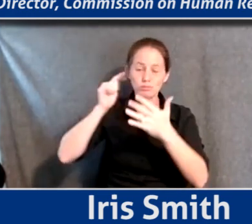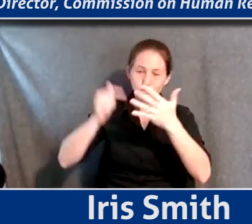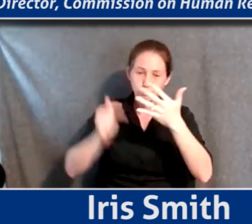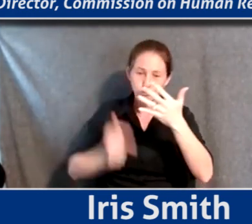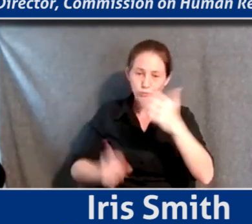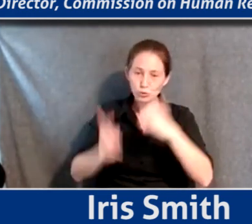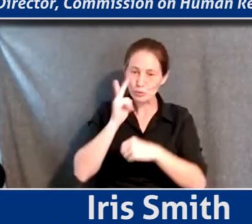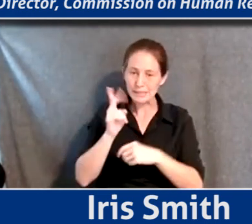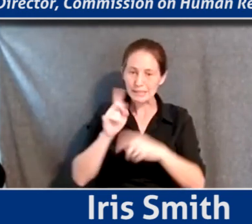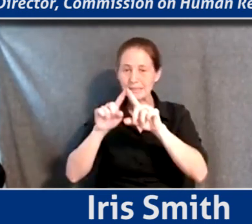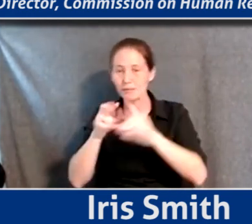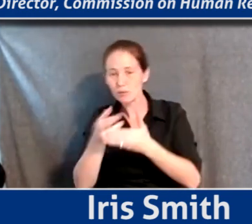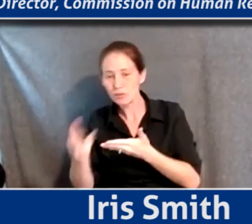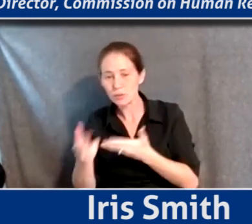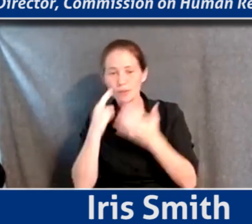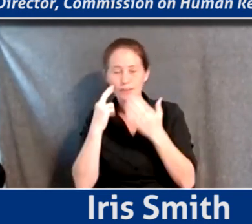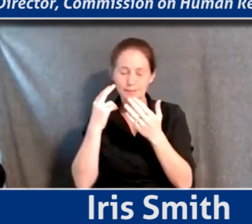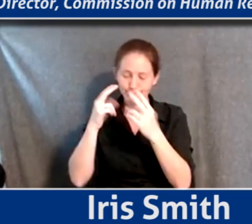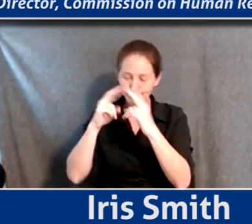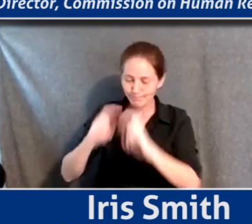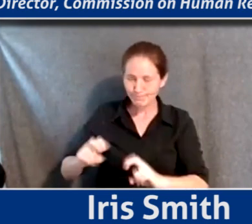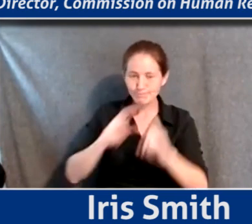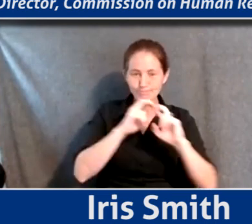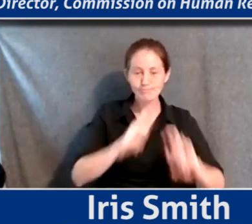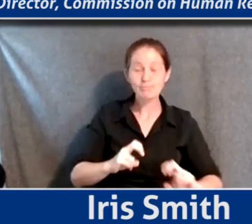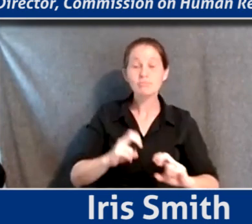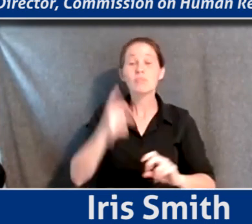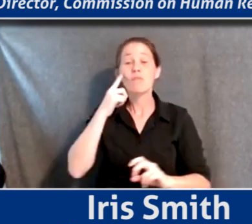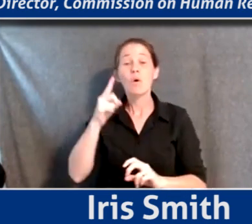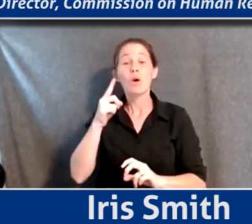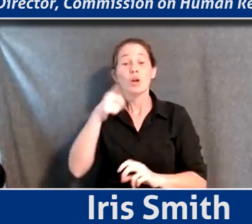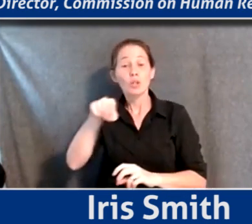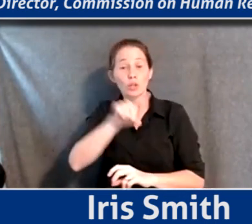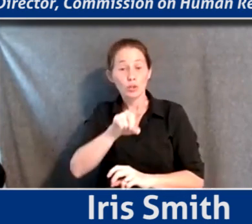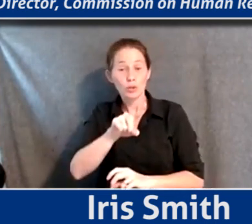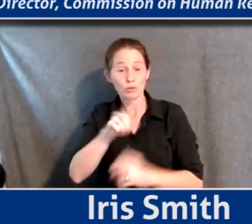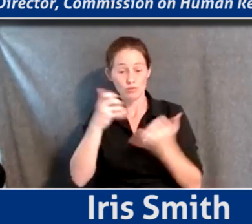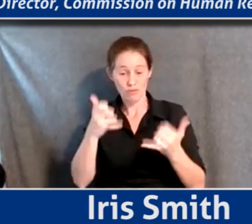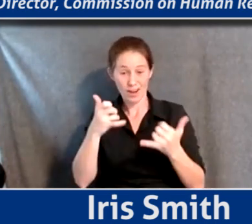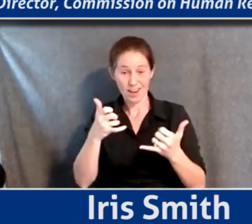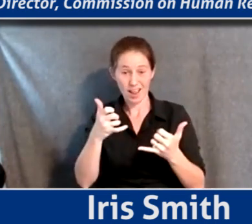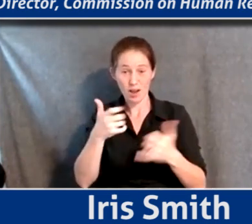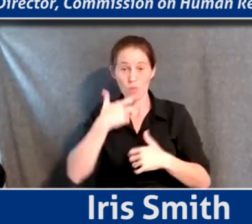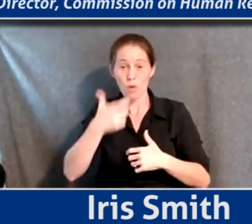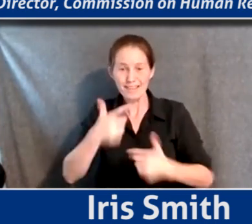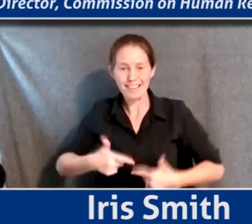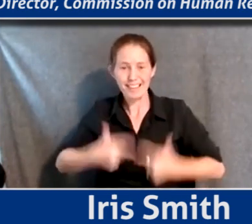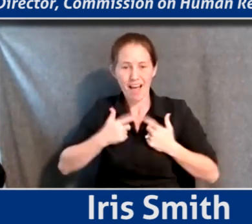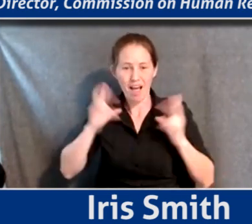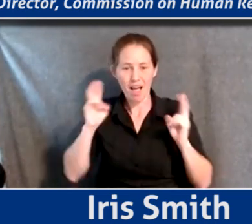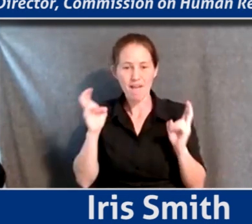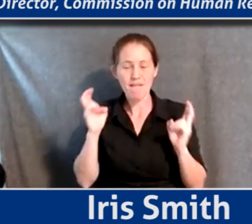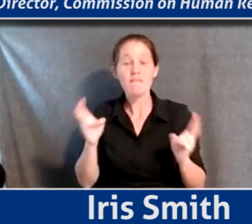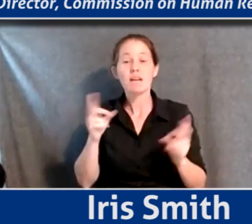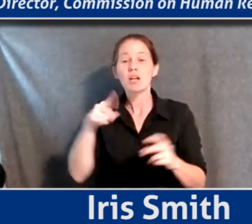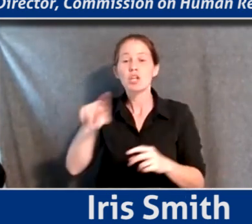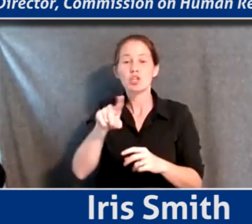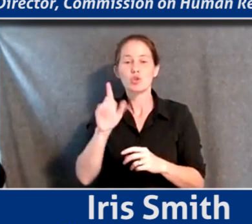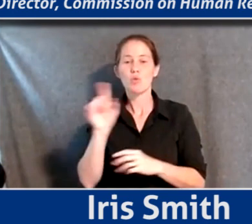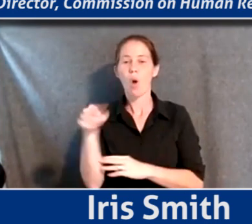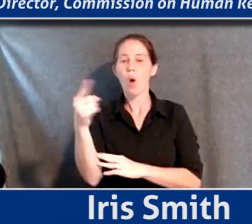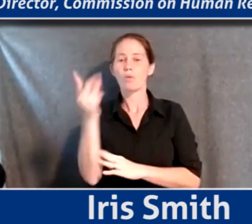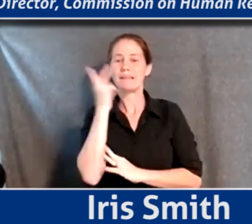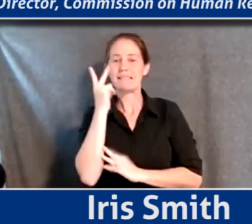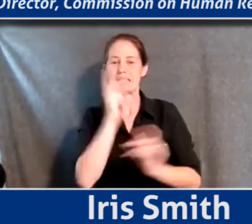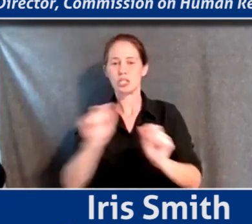a look at some of the resources and break these down a little further. For those of us or for those of you that are joining us during the live broadcast, you will just see those